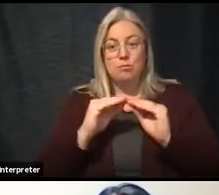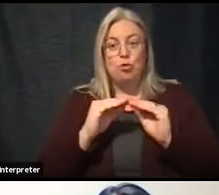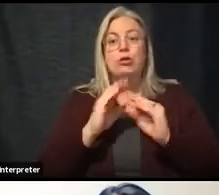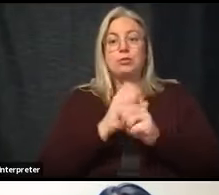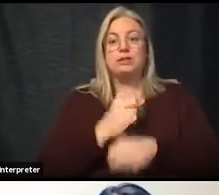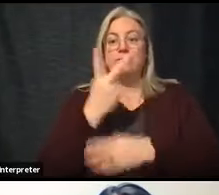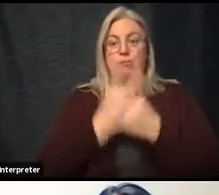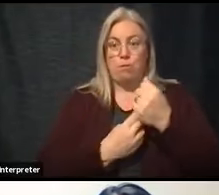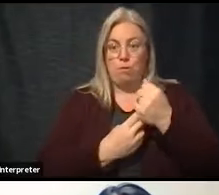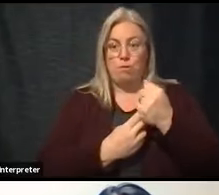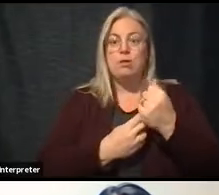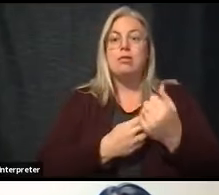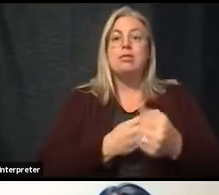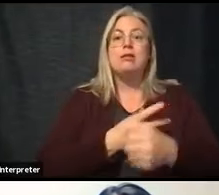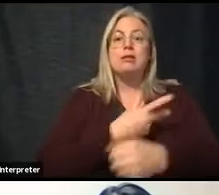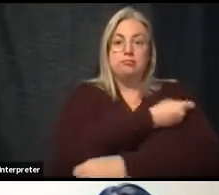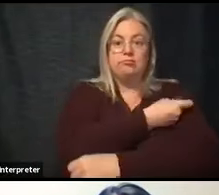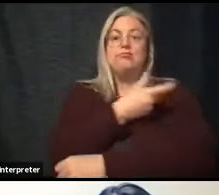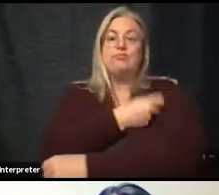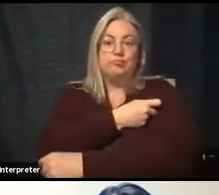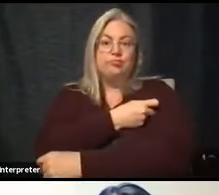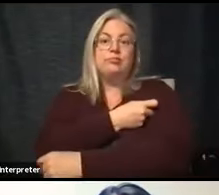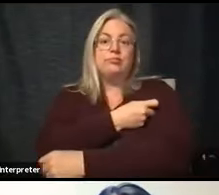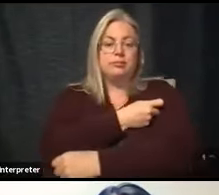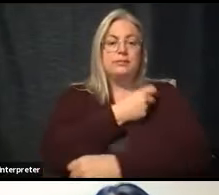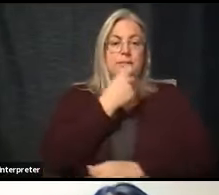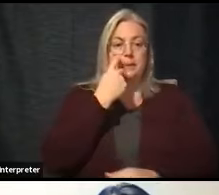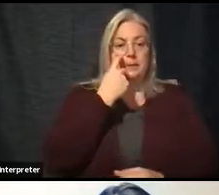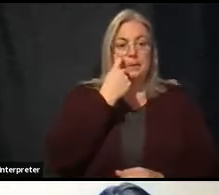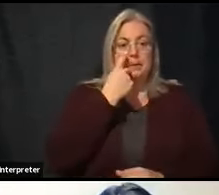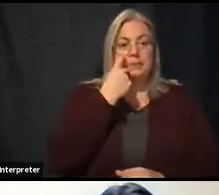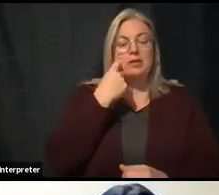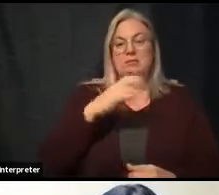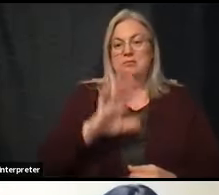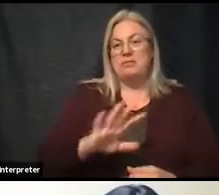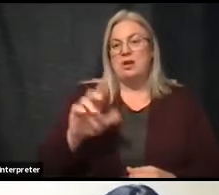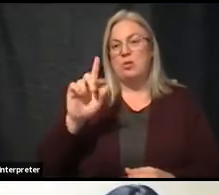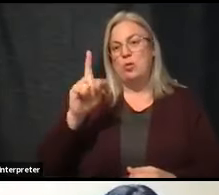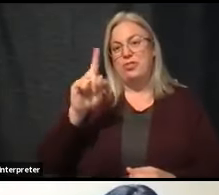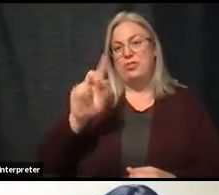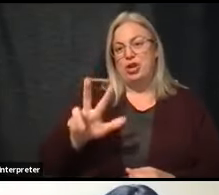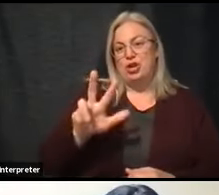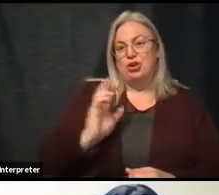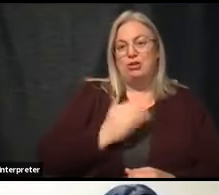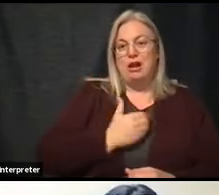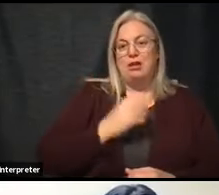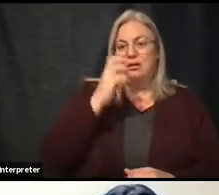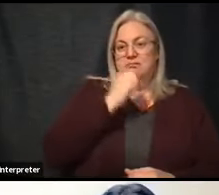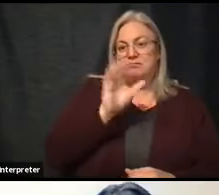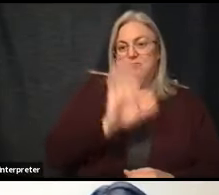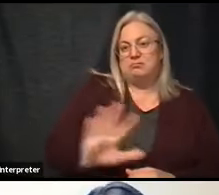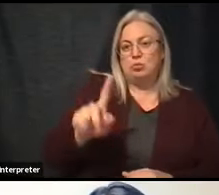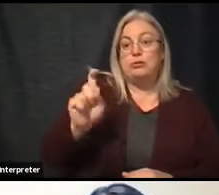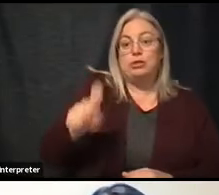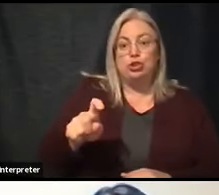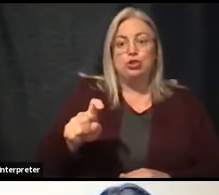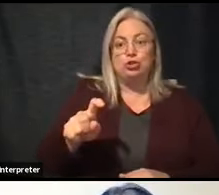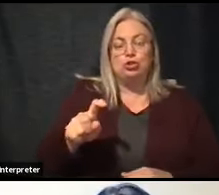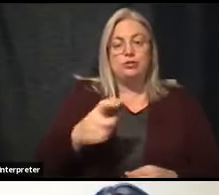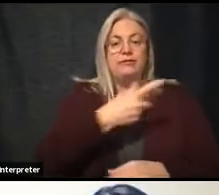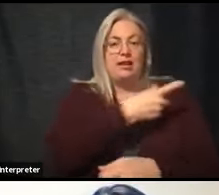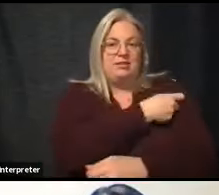both of their doses, that's probably just around a third of our estimate of what we need to do in this group,